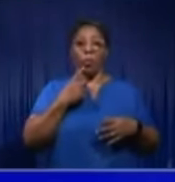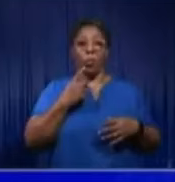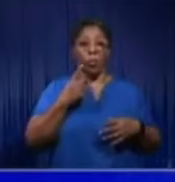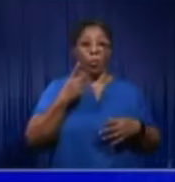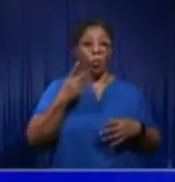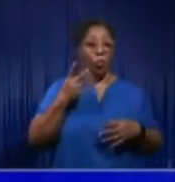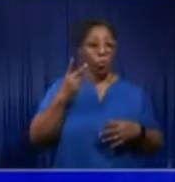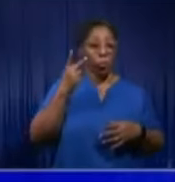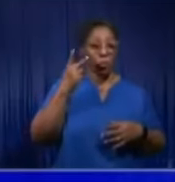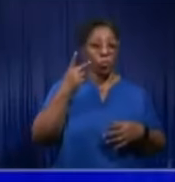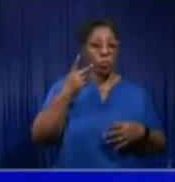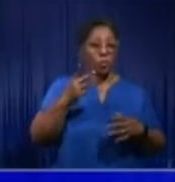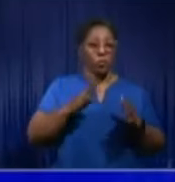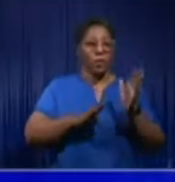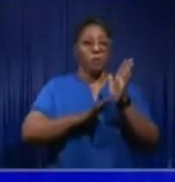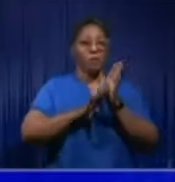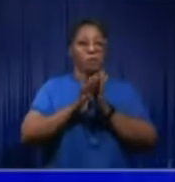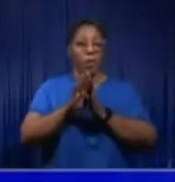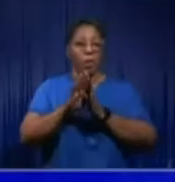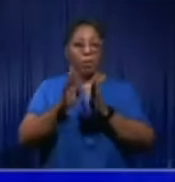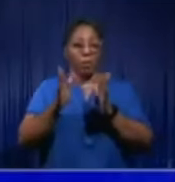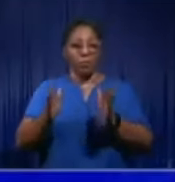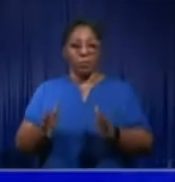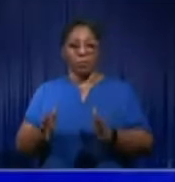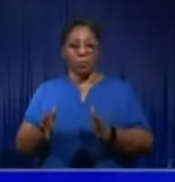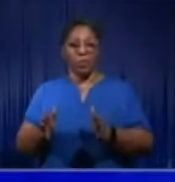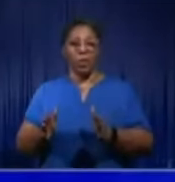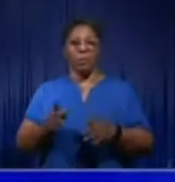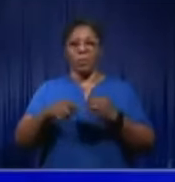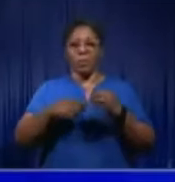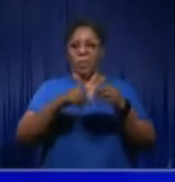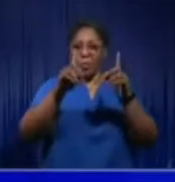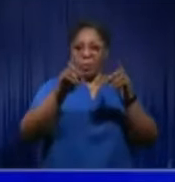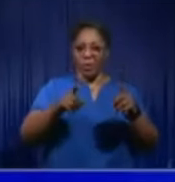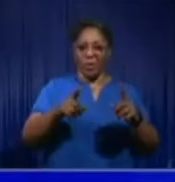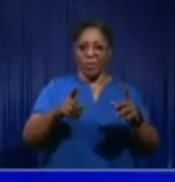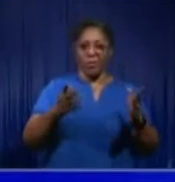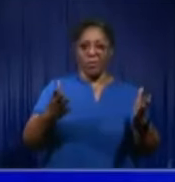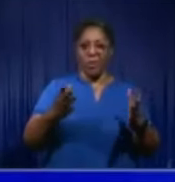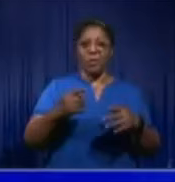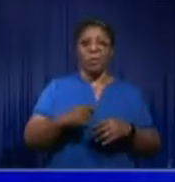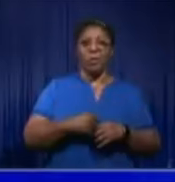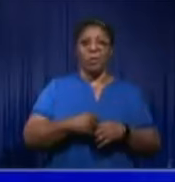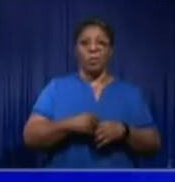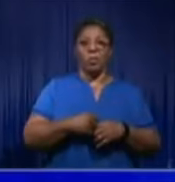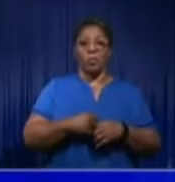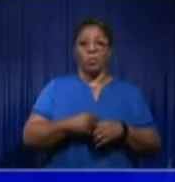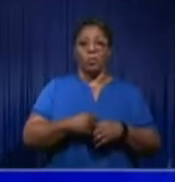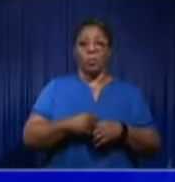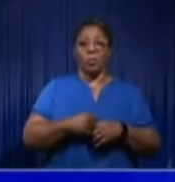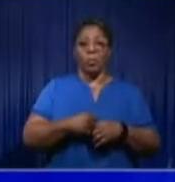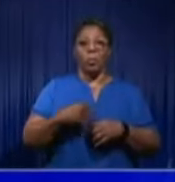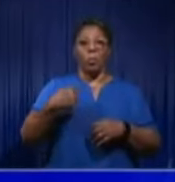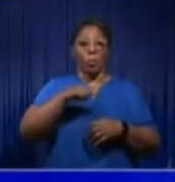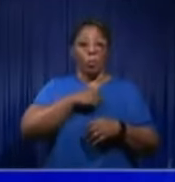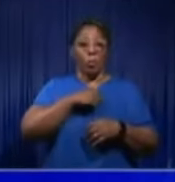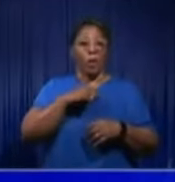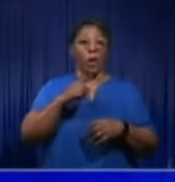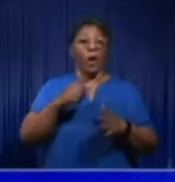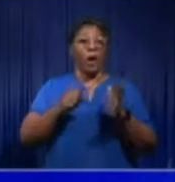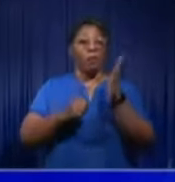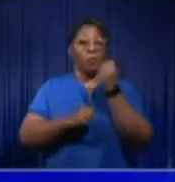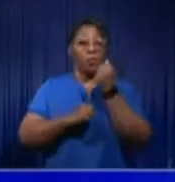about his or her approval. We are pro-developers and we will support developers,